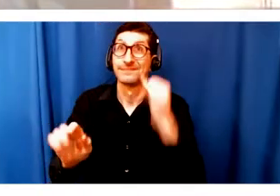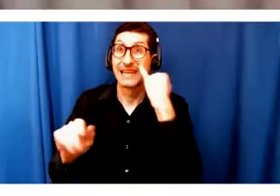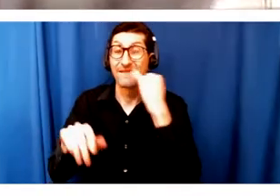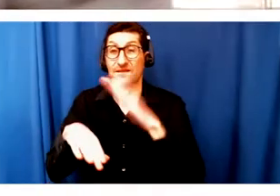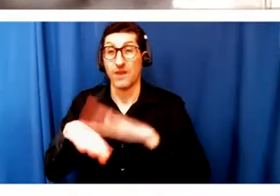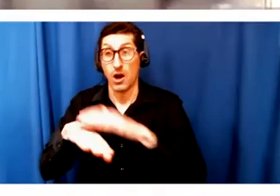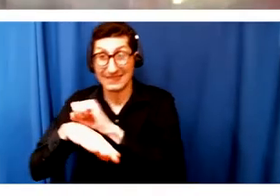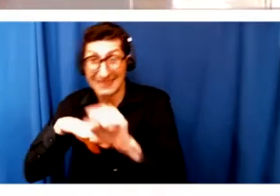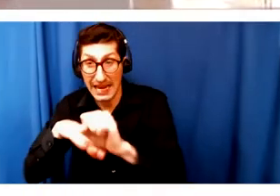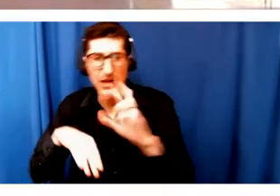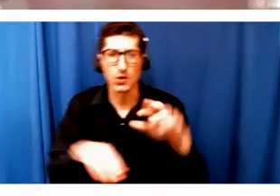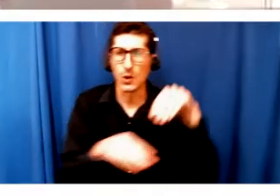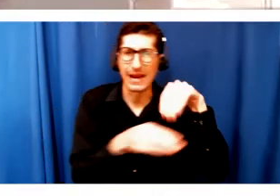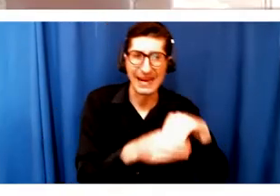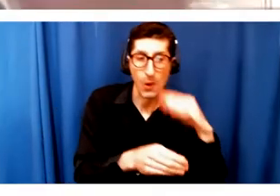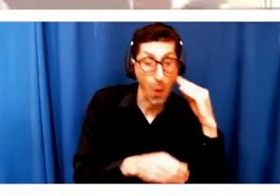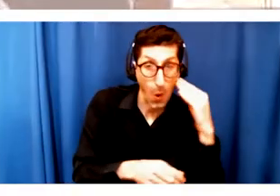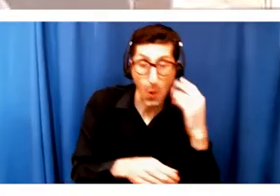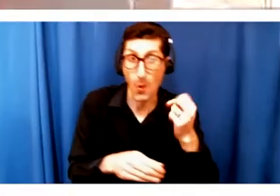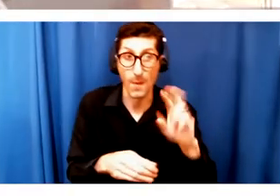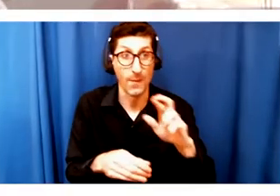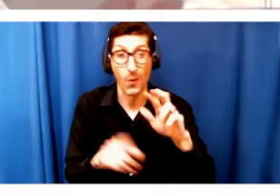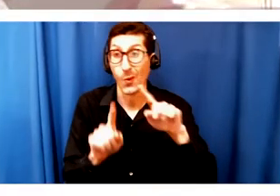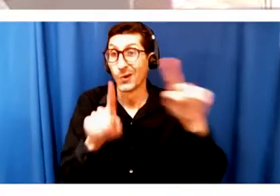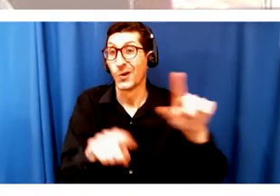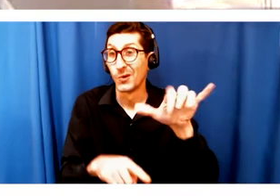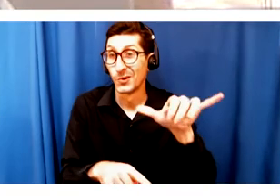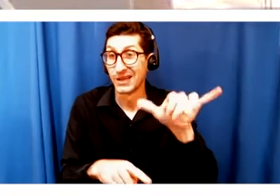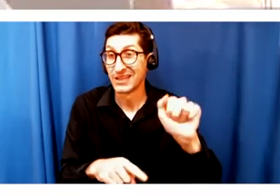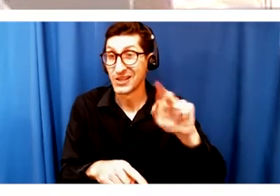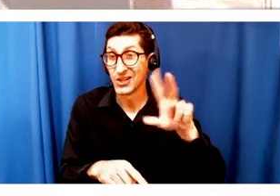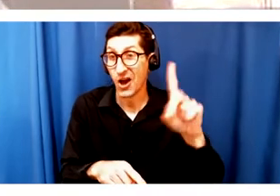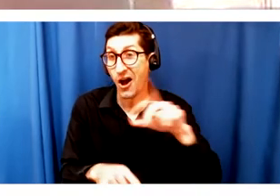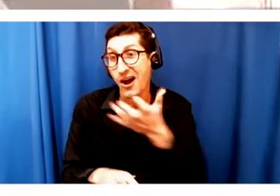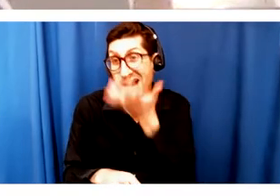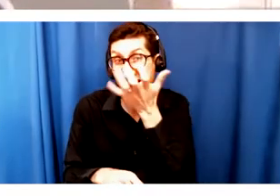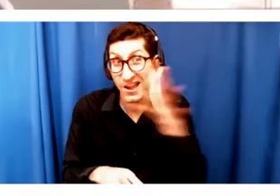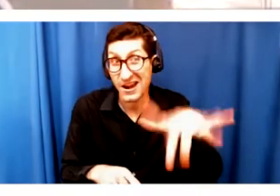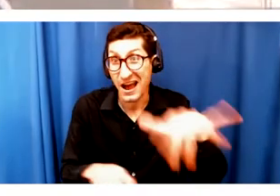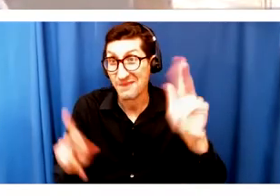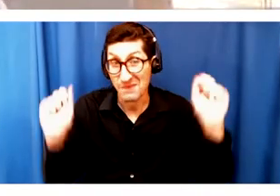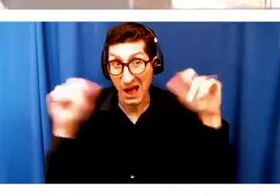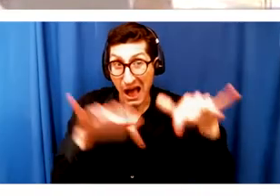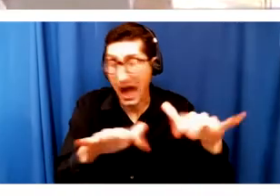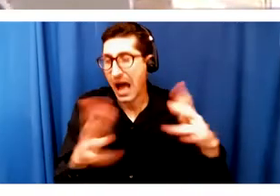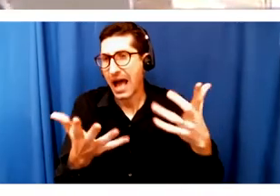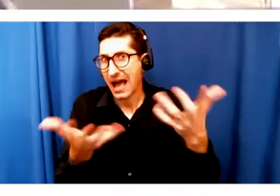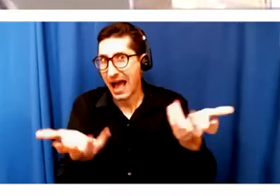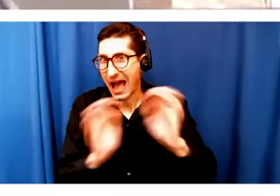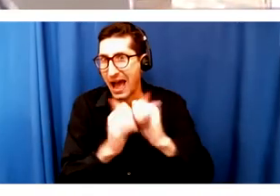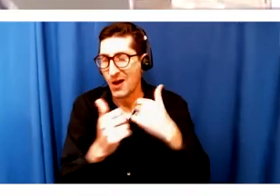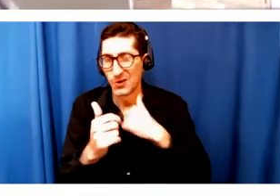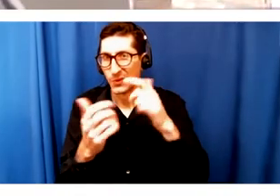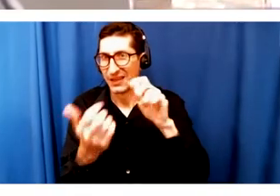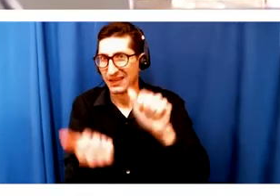home or in a yard, right? Like these are all the things that we're considering in this moment of how are we looking at the new paradigm? Whatever this